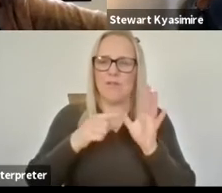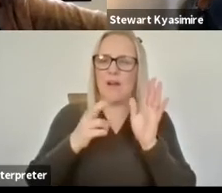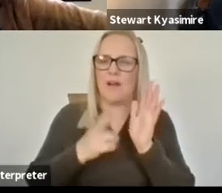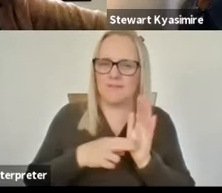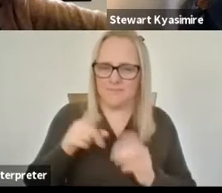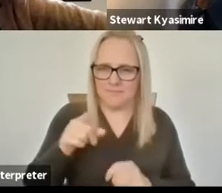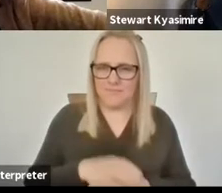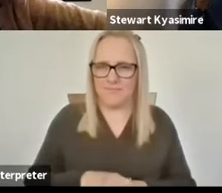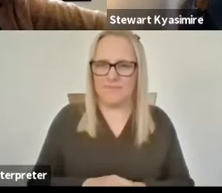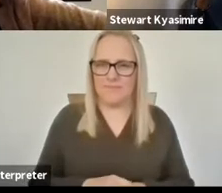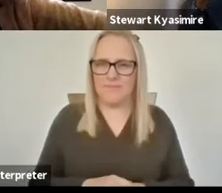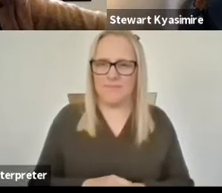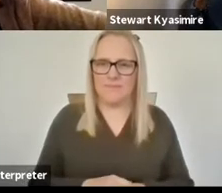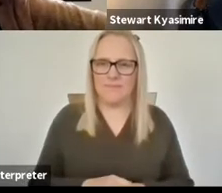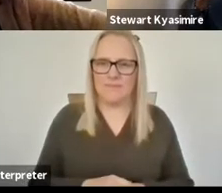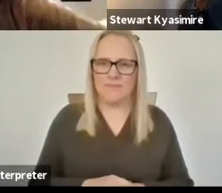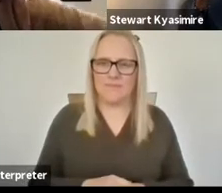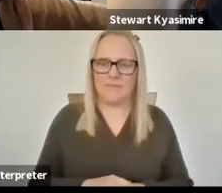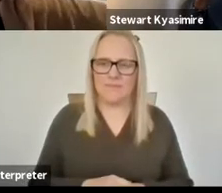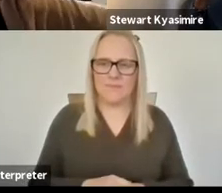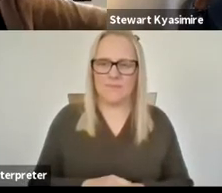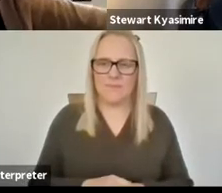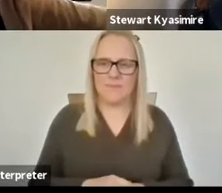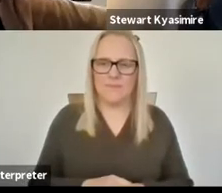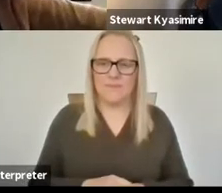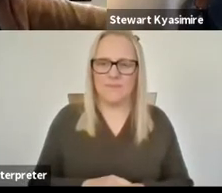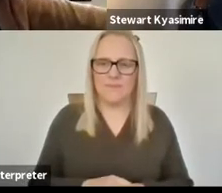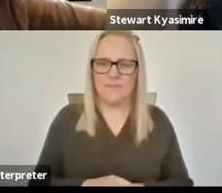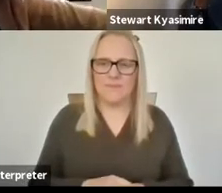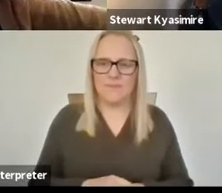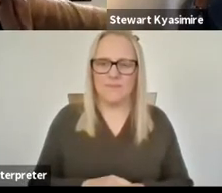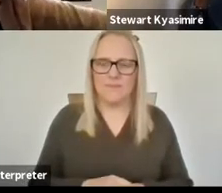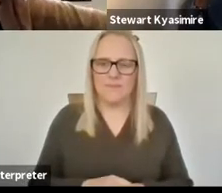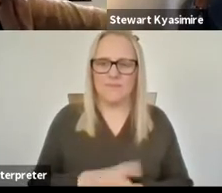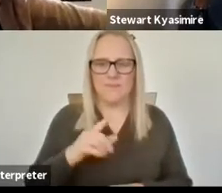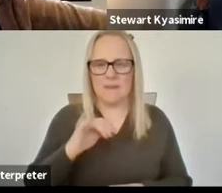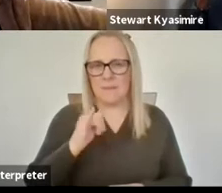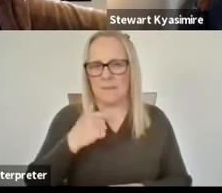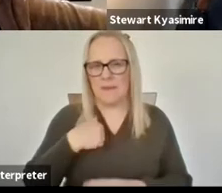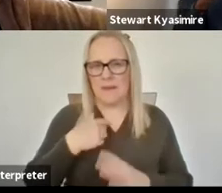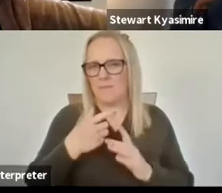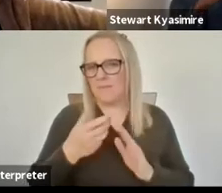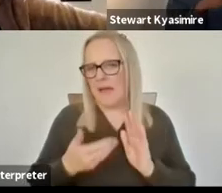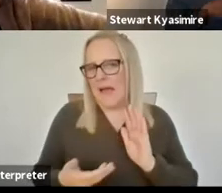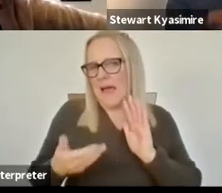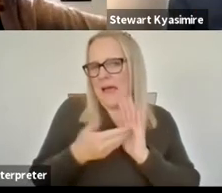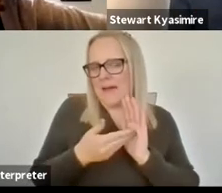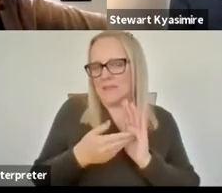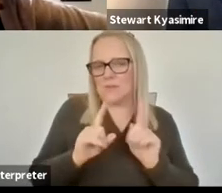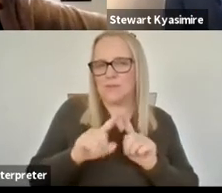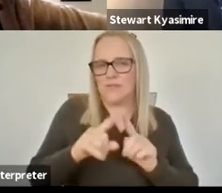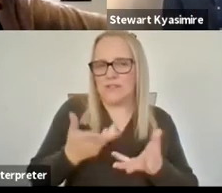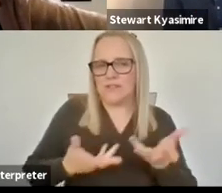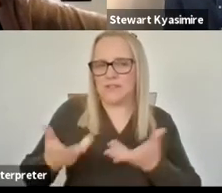but it's partly in response i mean and maybe just um extending a little bit on on on the discussion before and hannah's question about